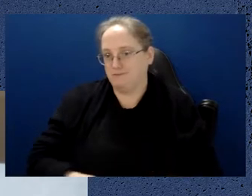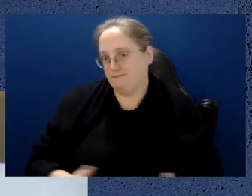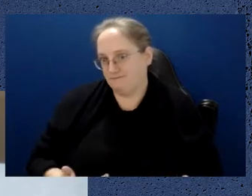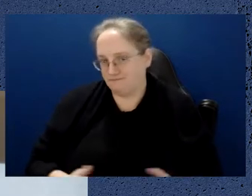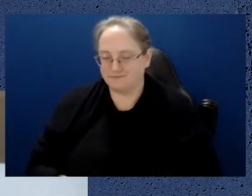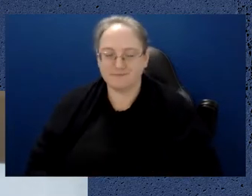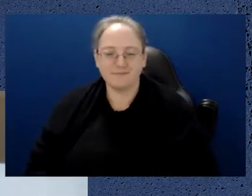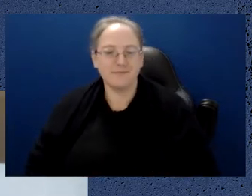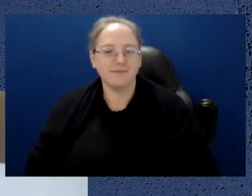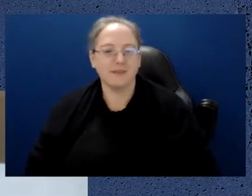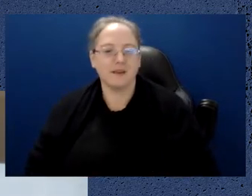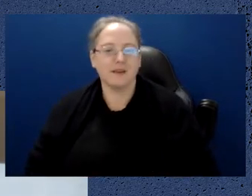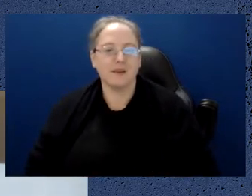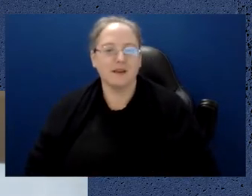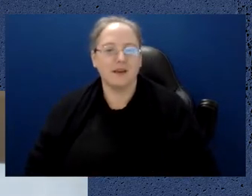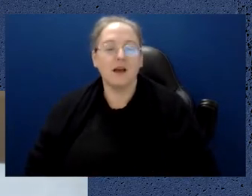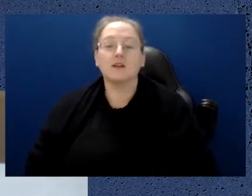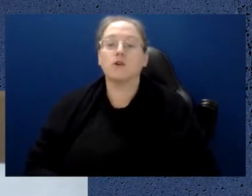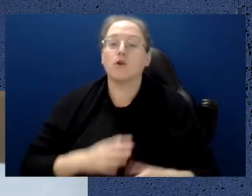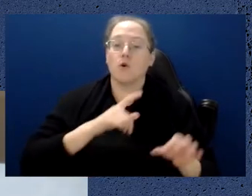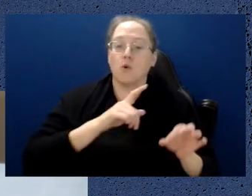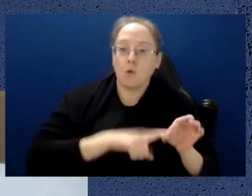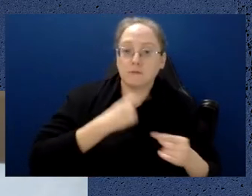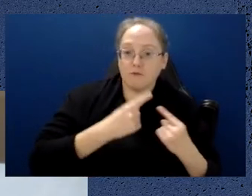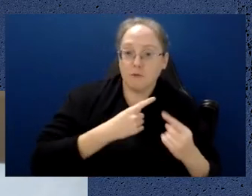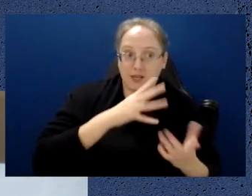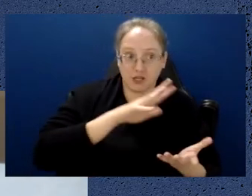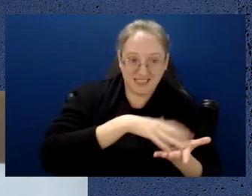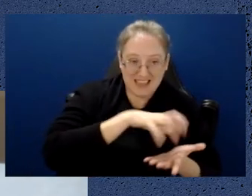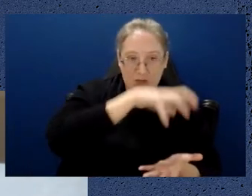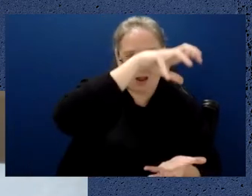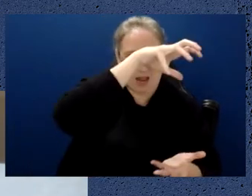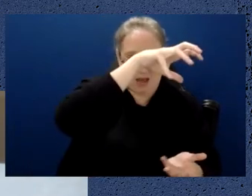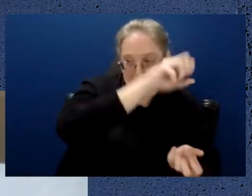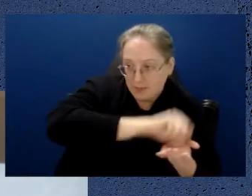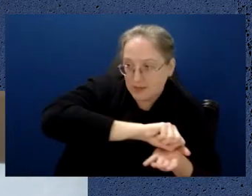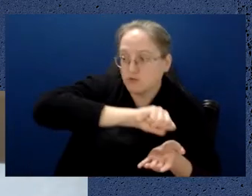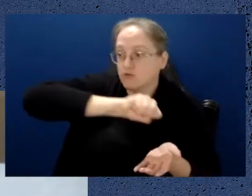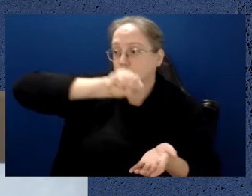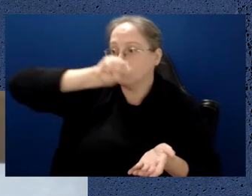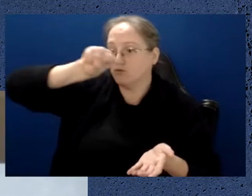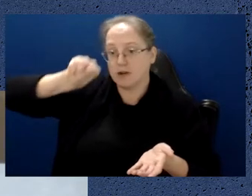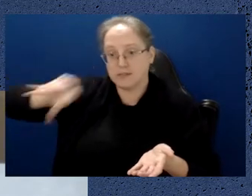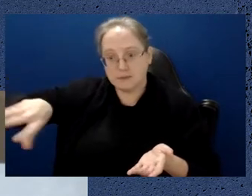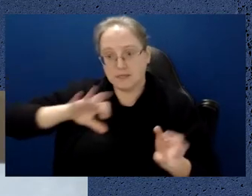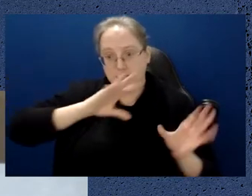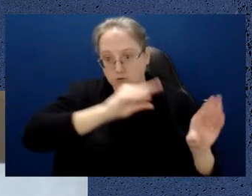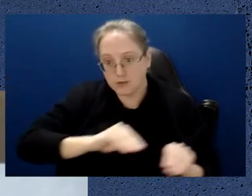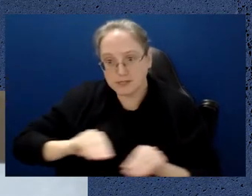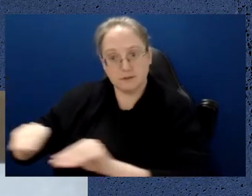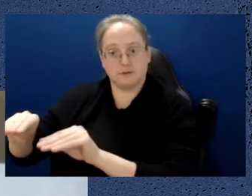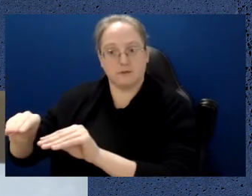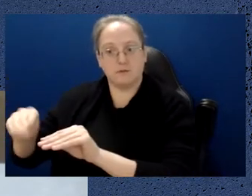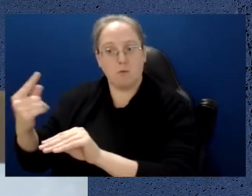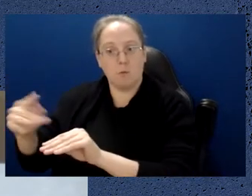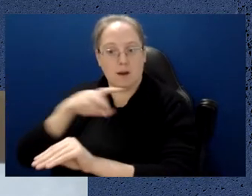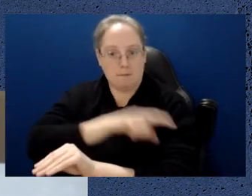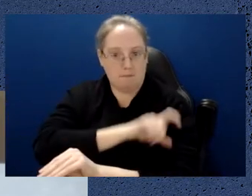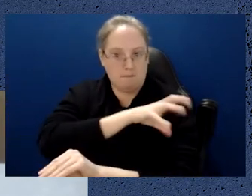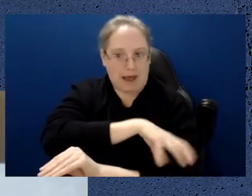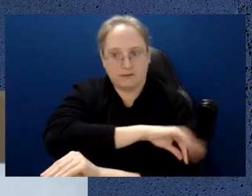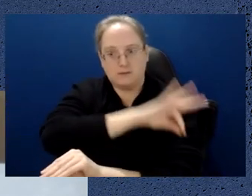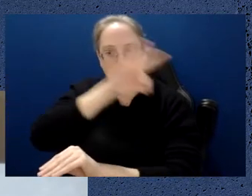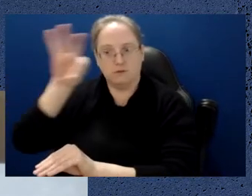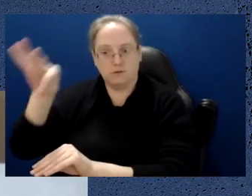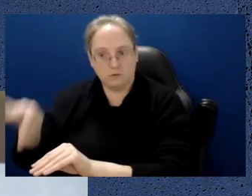bus. So another way to so quantum transmitting quantum information from one location to another is a key